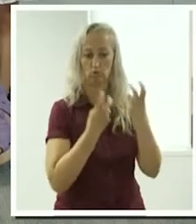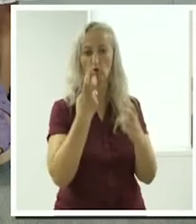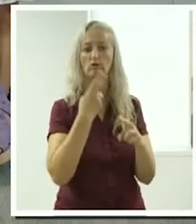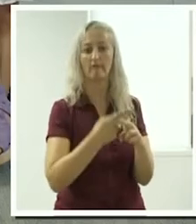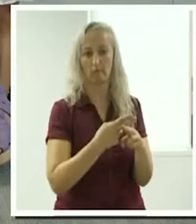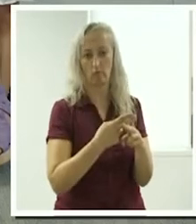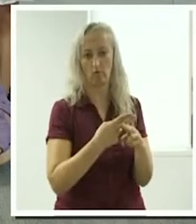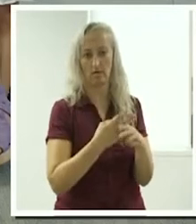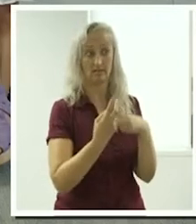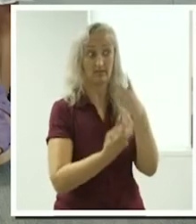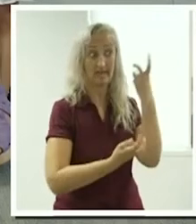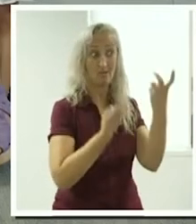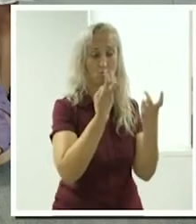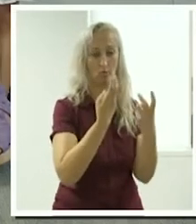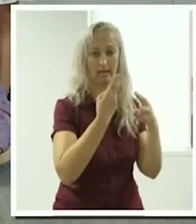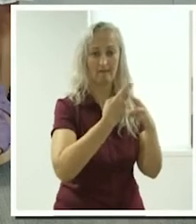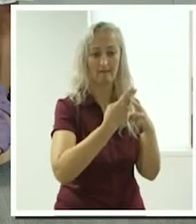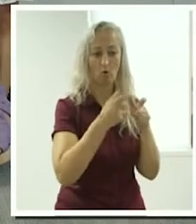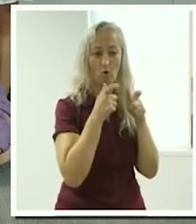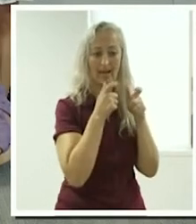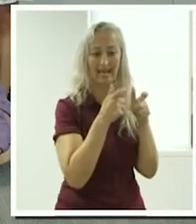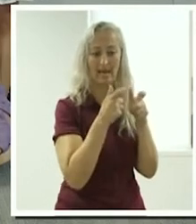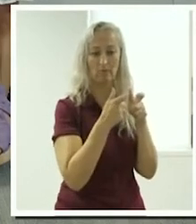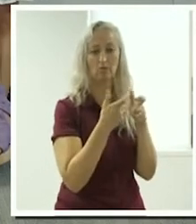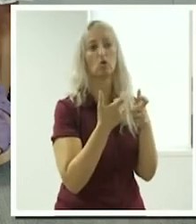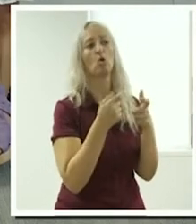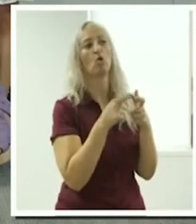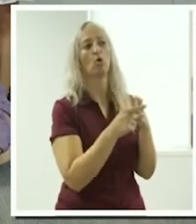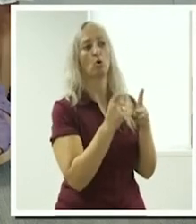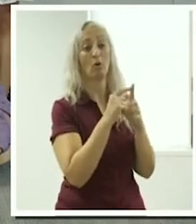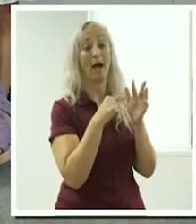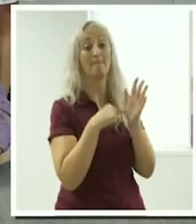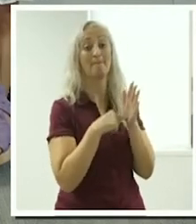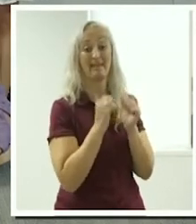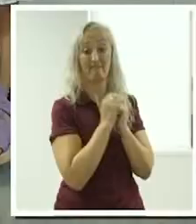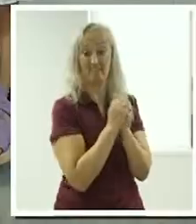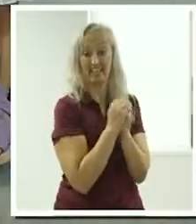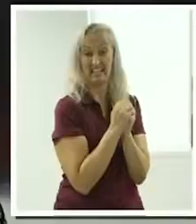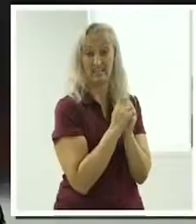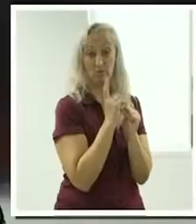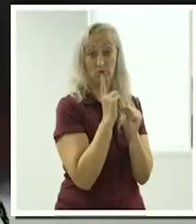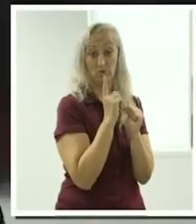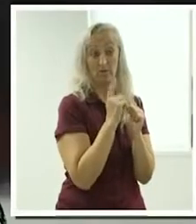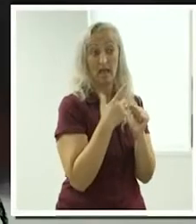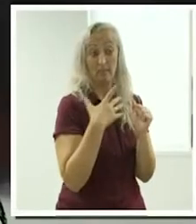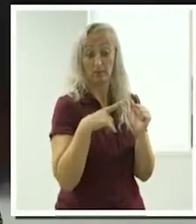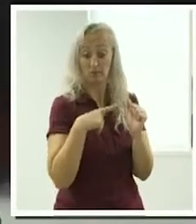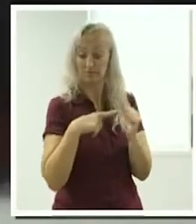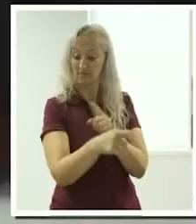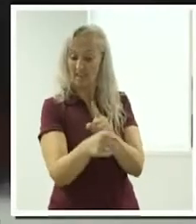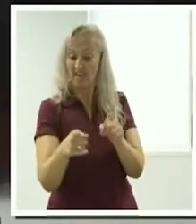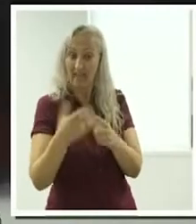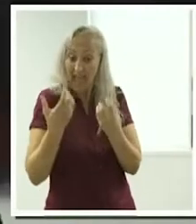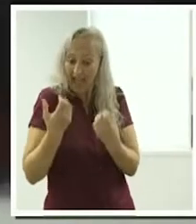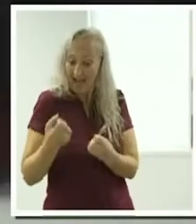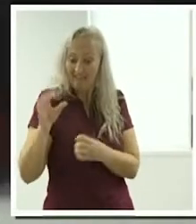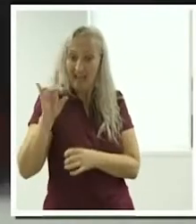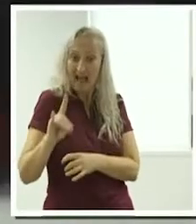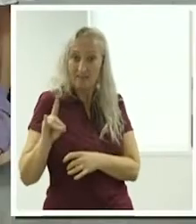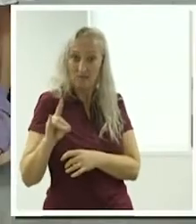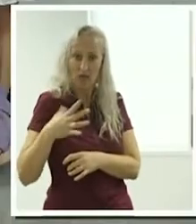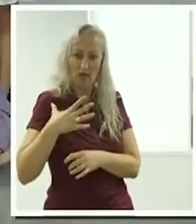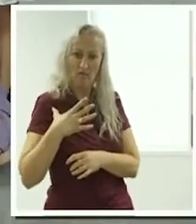lots of people, lots of people have animals and they want to show them or have people who also